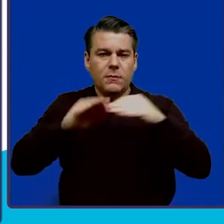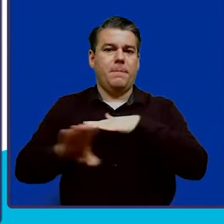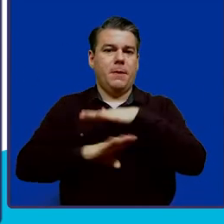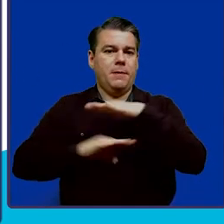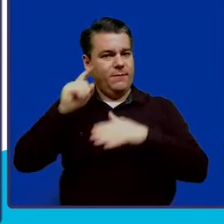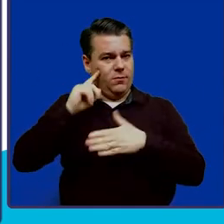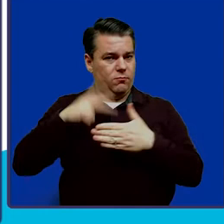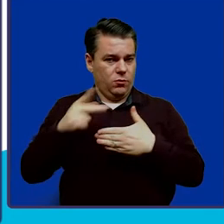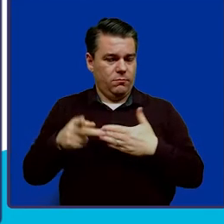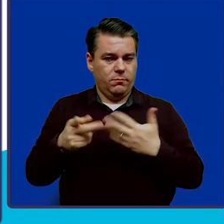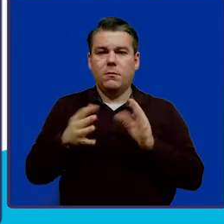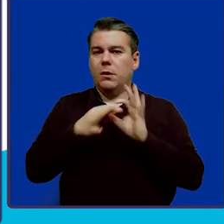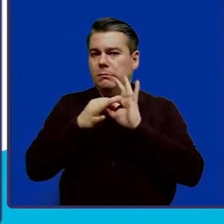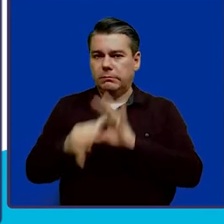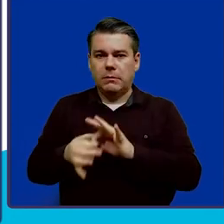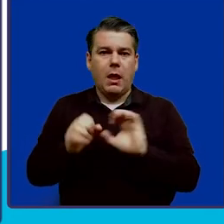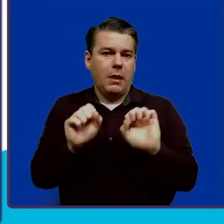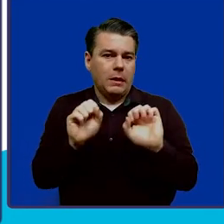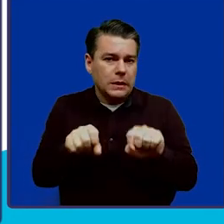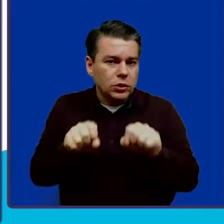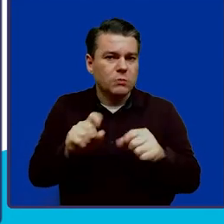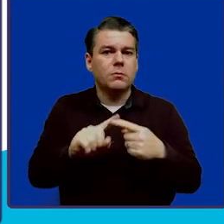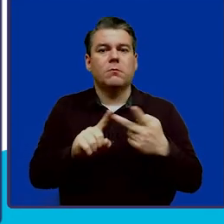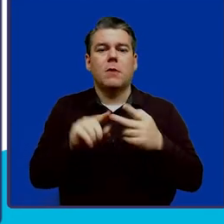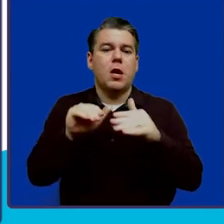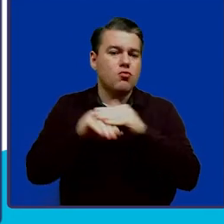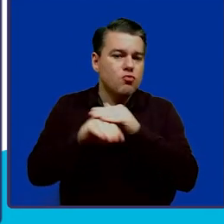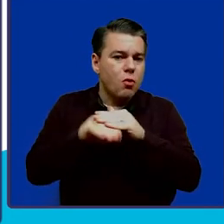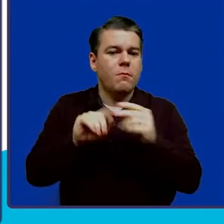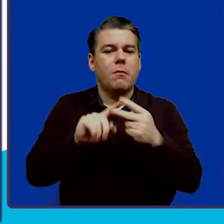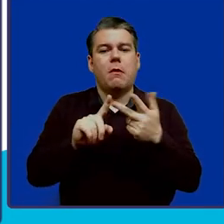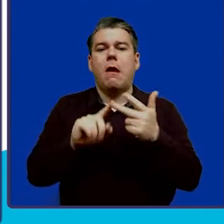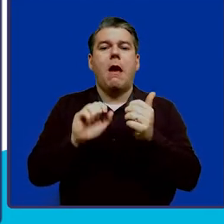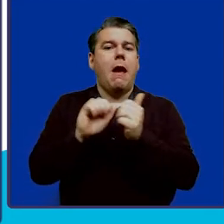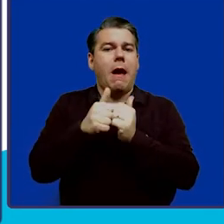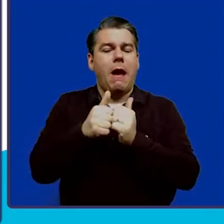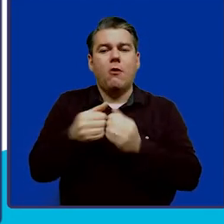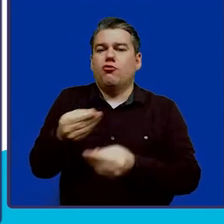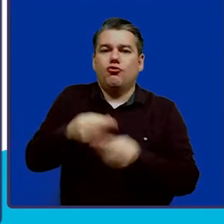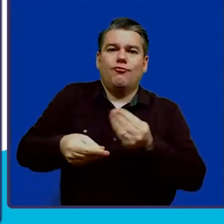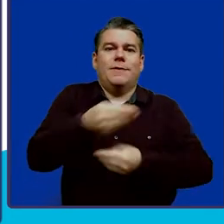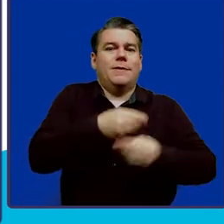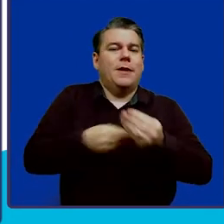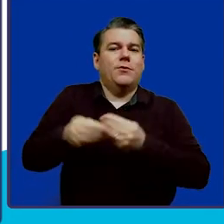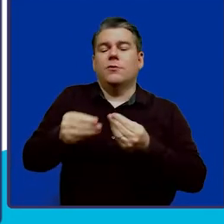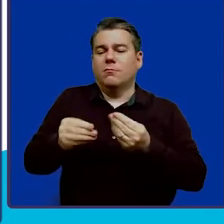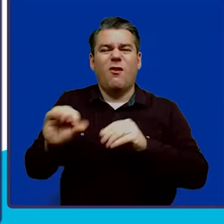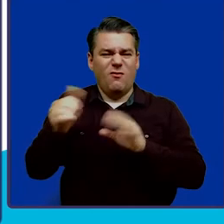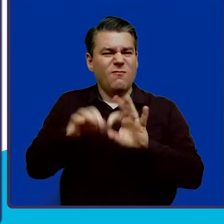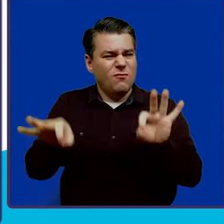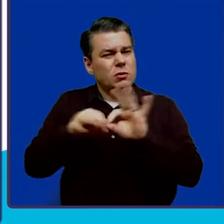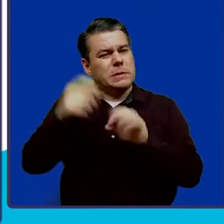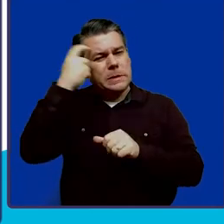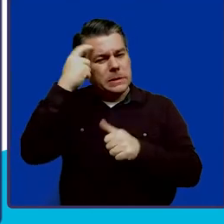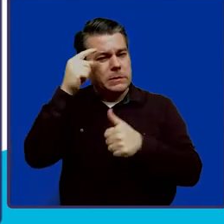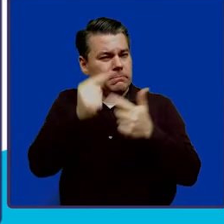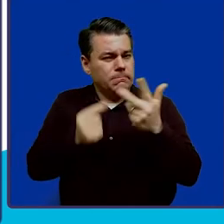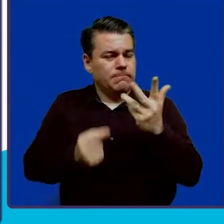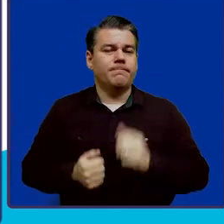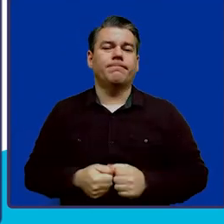program that's related to eligibility, enrollment, how to make transactions, and other important considerations.